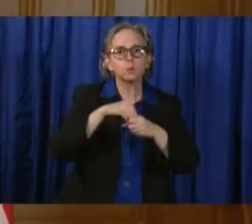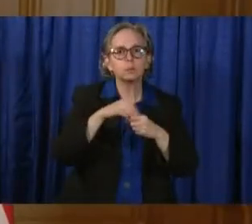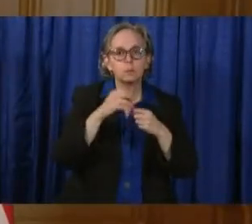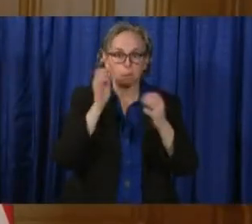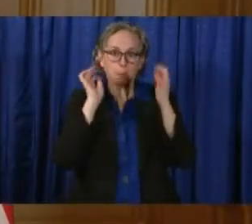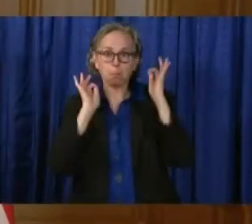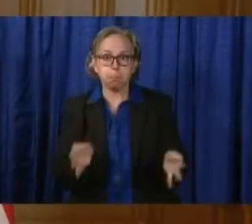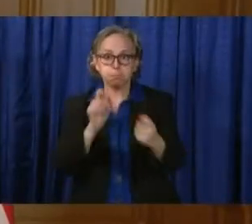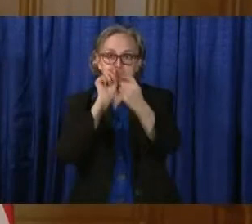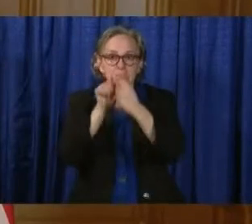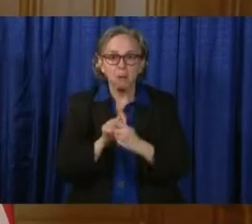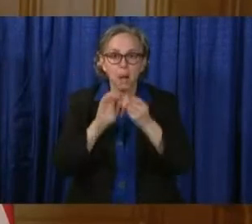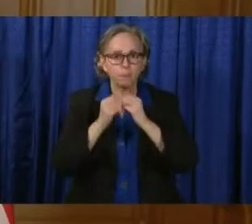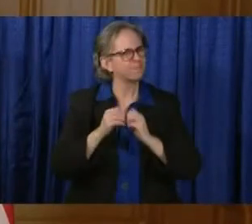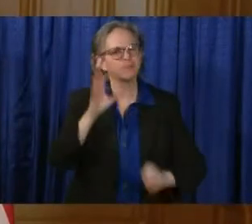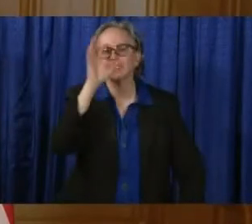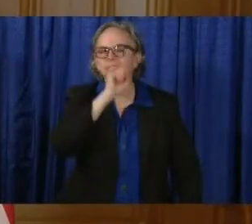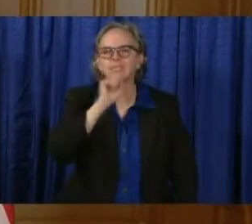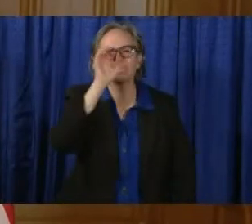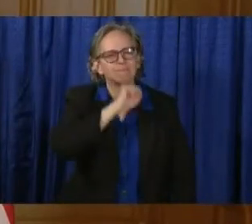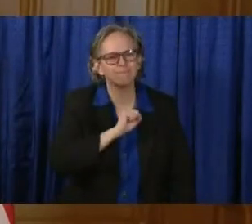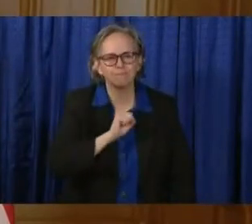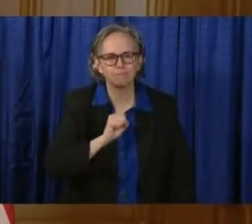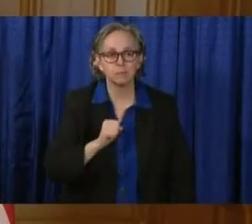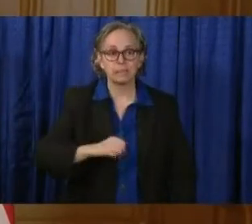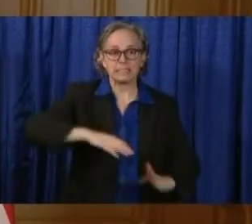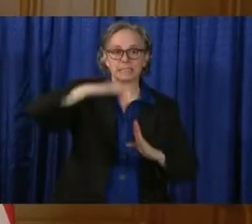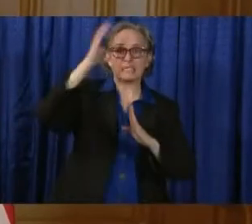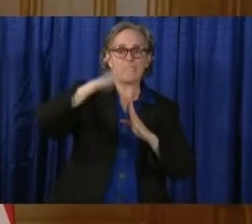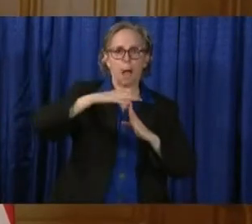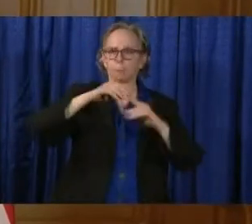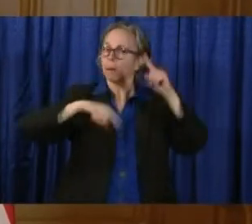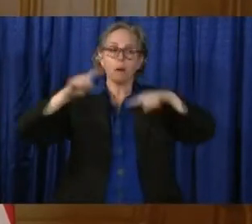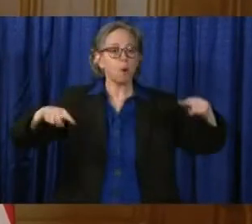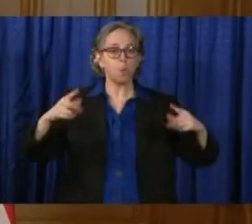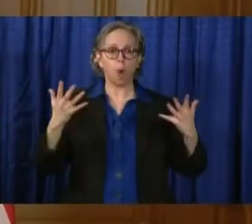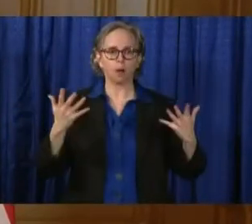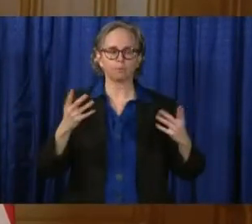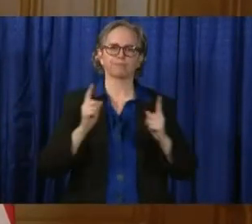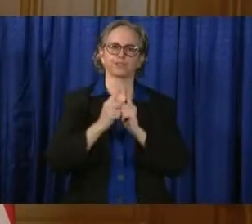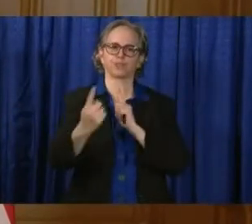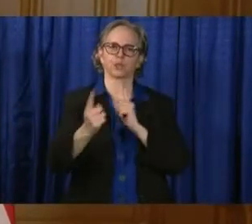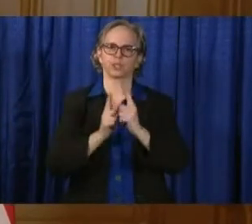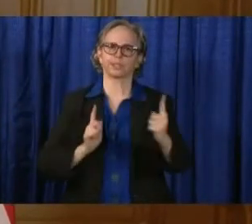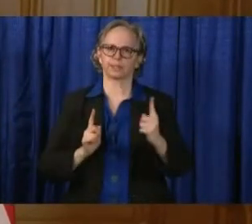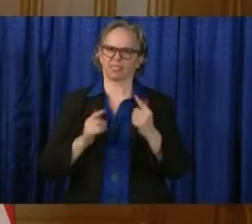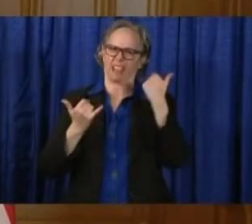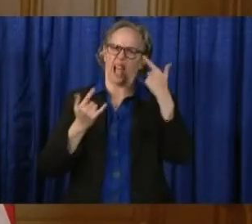where social distancing is on that date and then into the future.